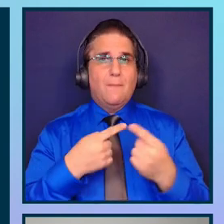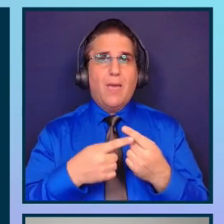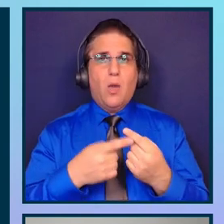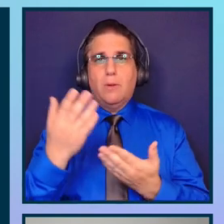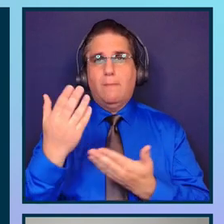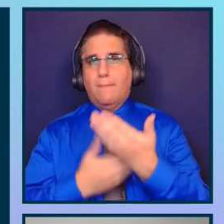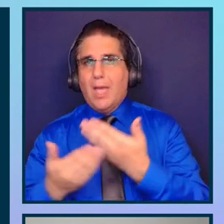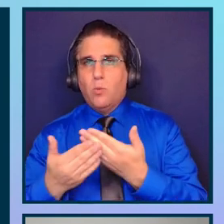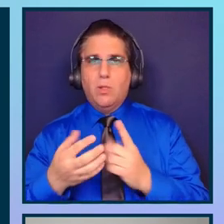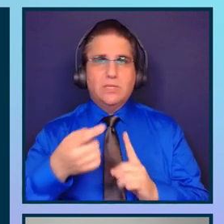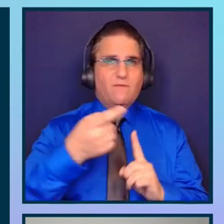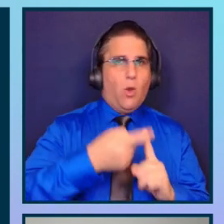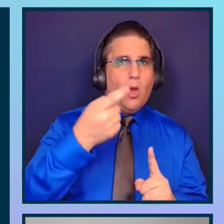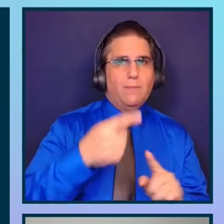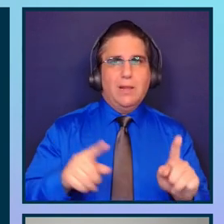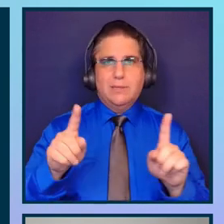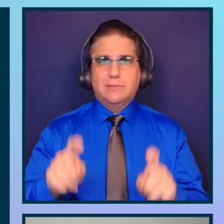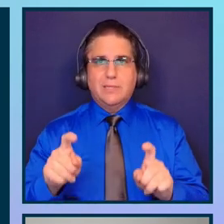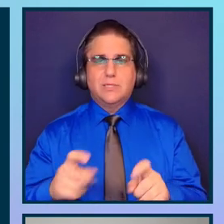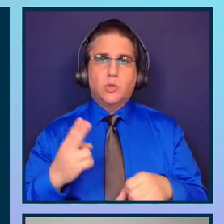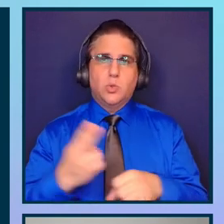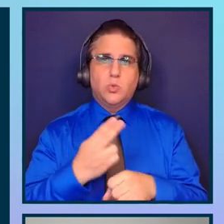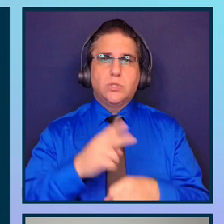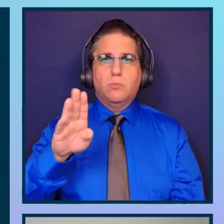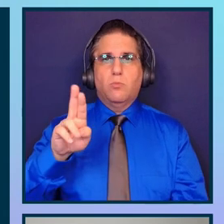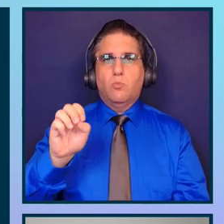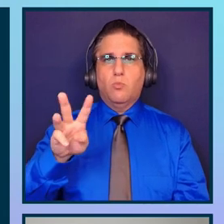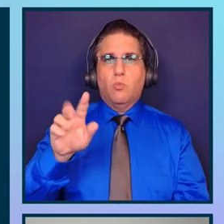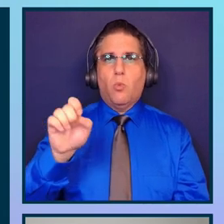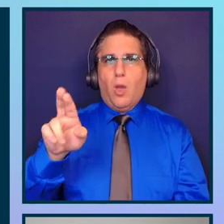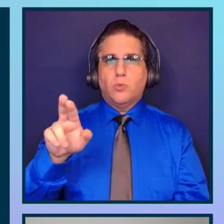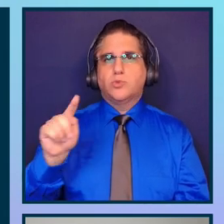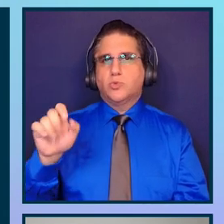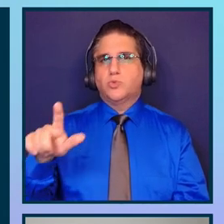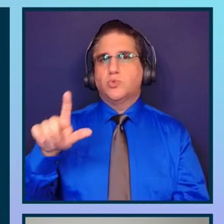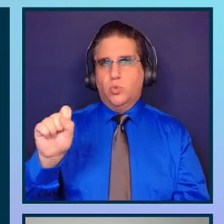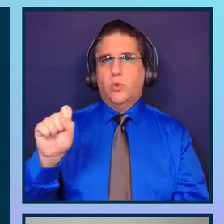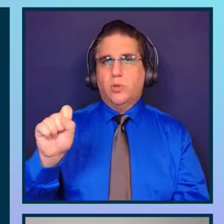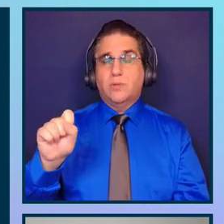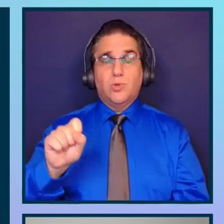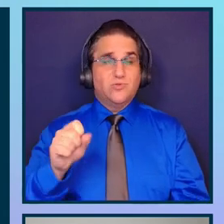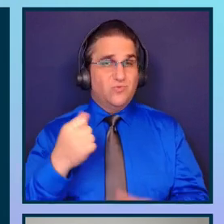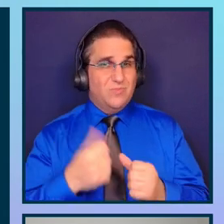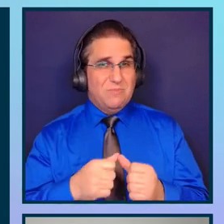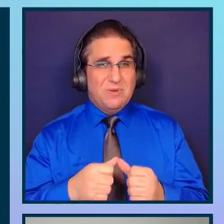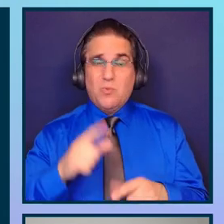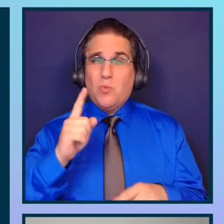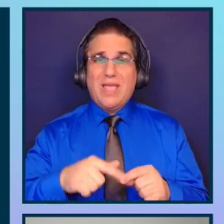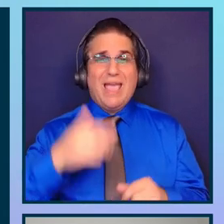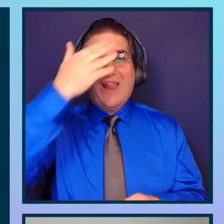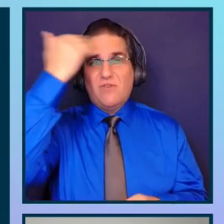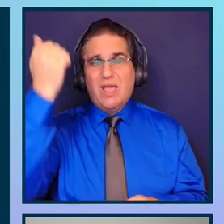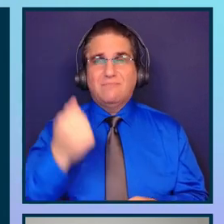testing and using browser tools. Because we cannot forget that only between only 20